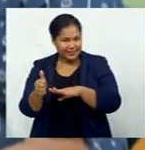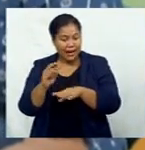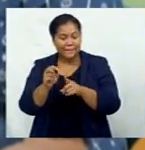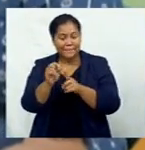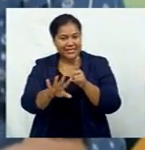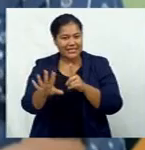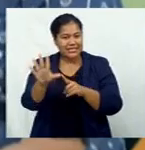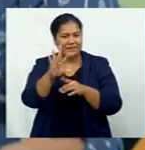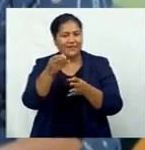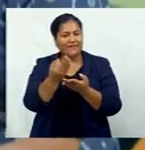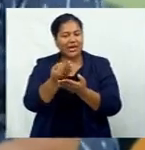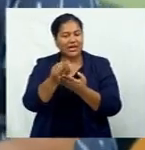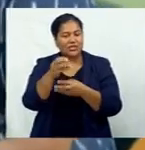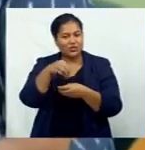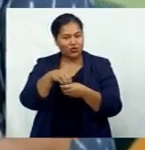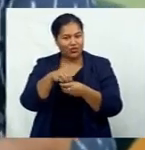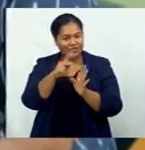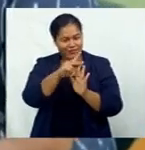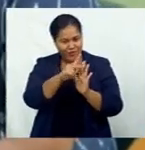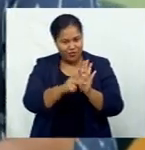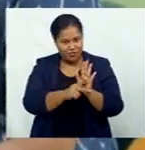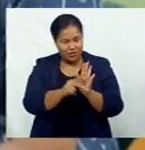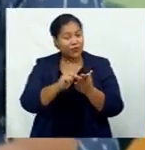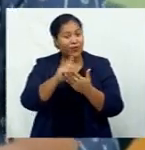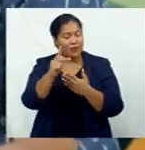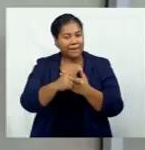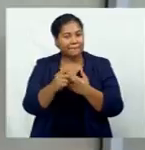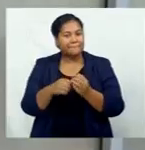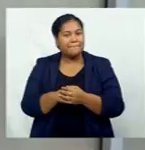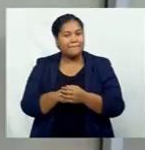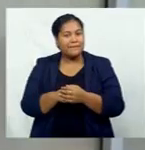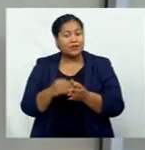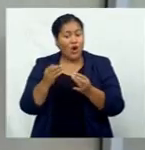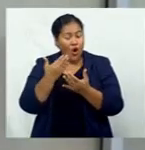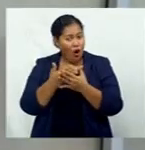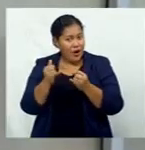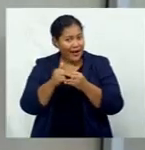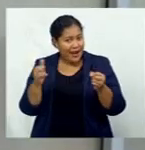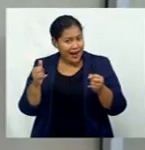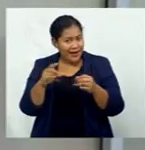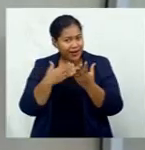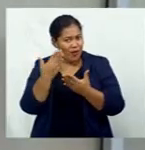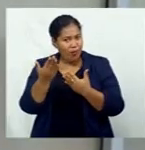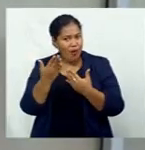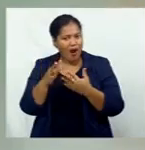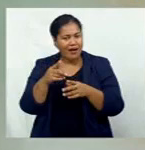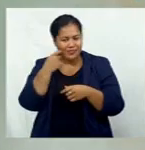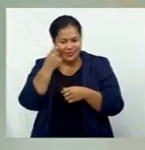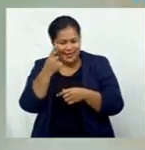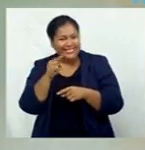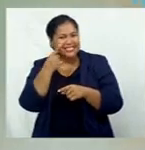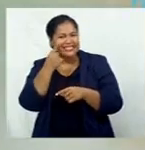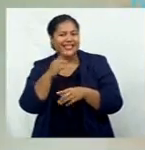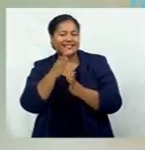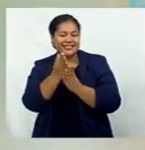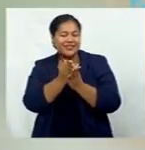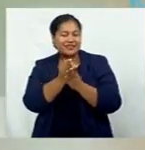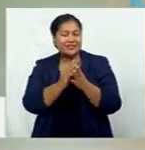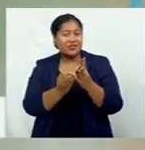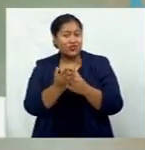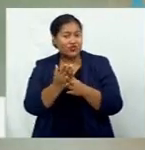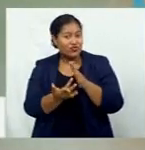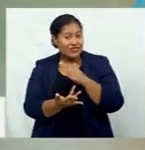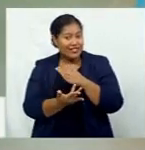Inclusion Program. The Digital Insurance Initiative of the Year Award recognizes the enhancement of our services through technological